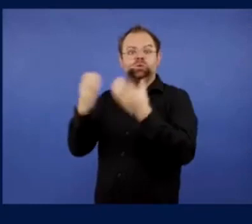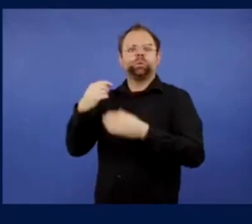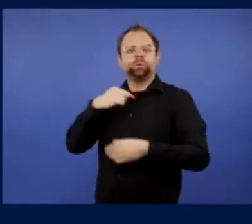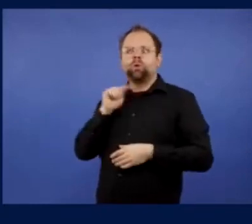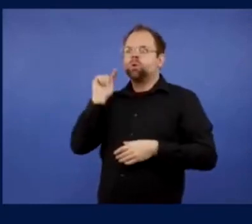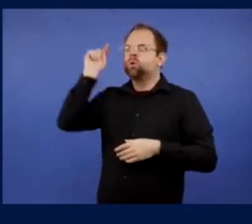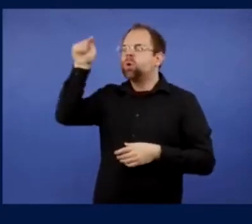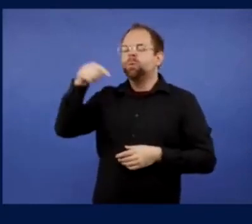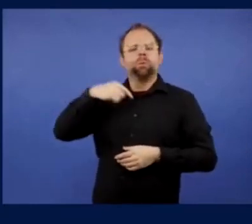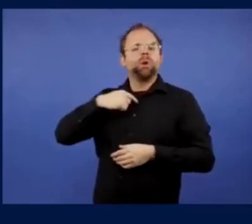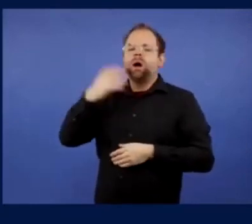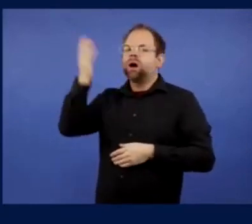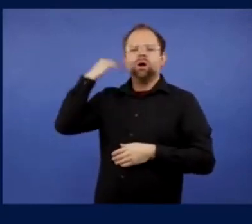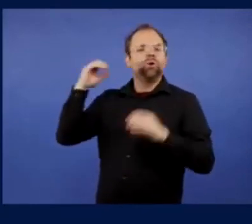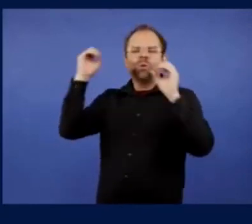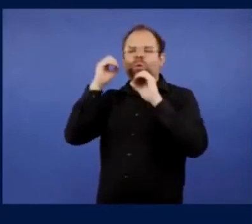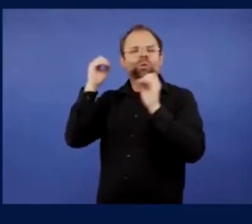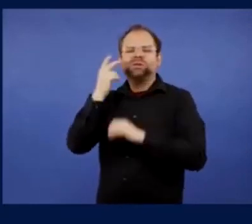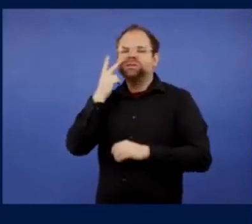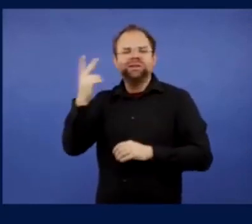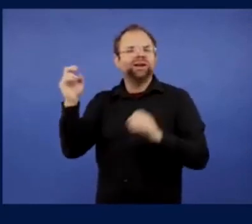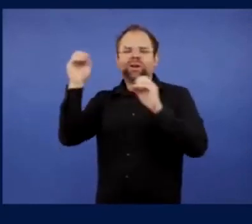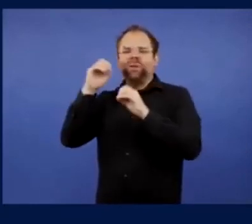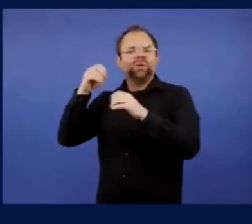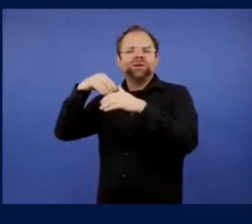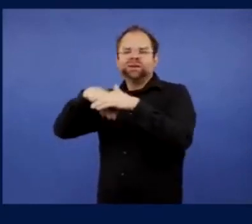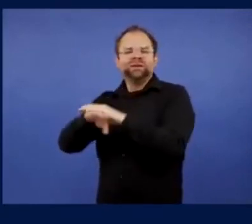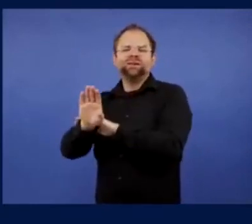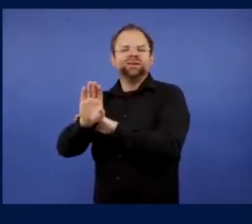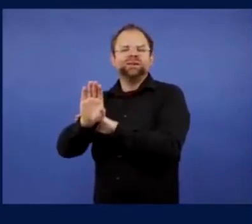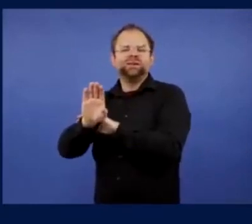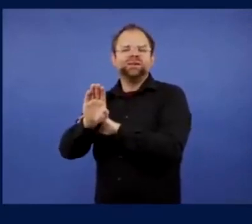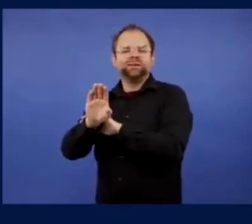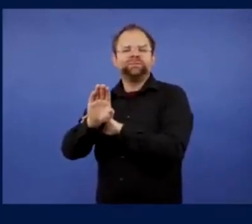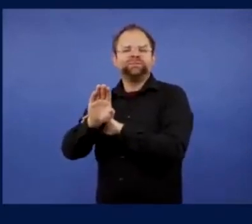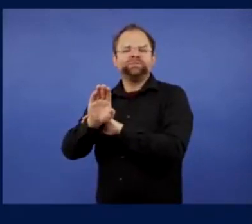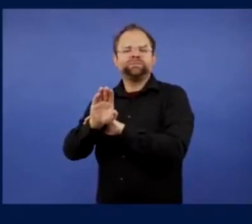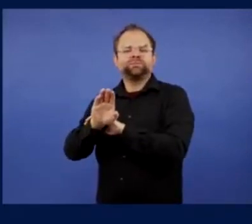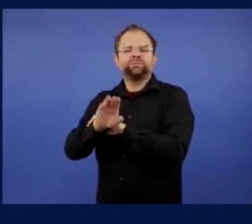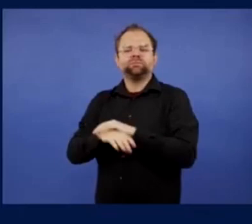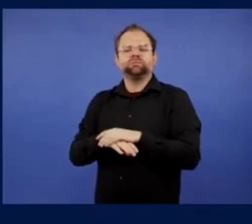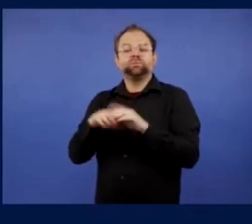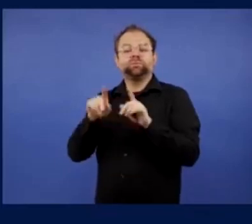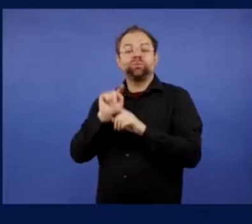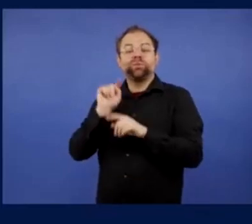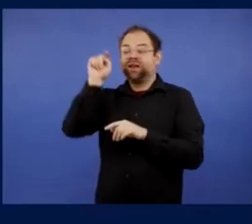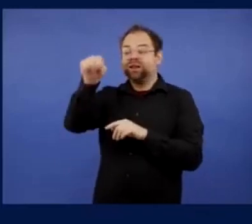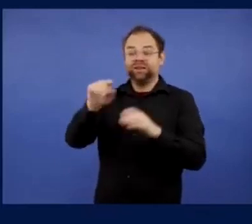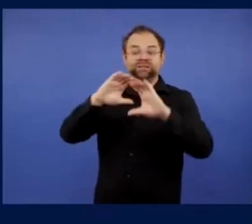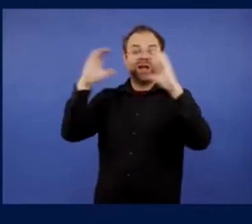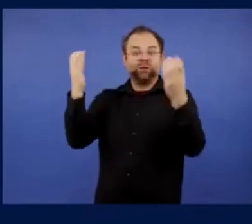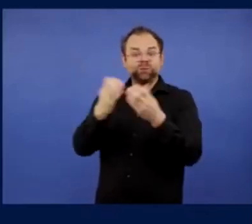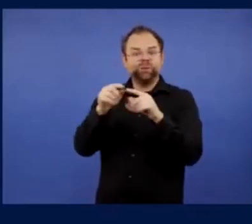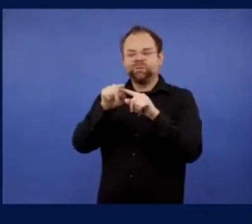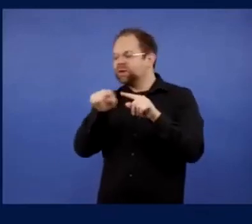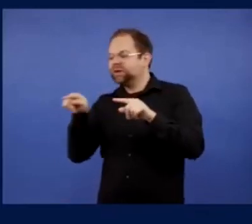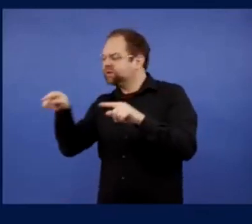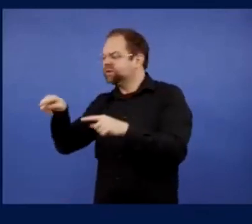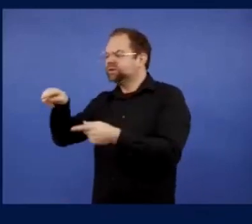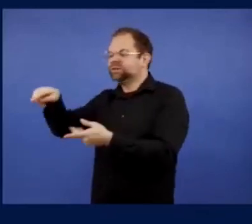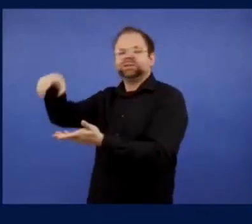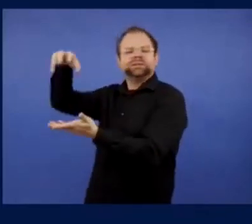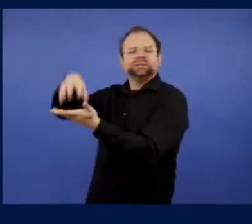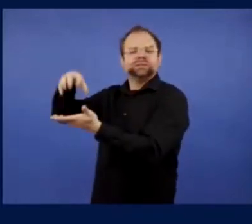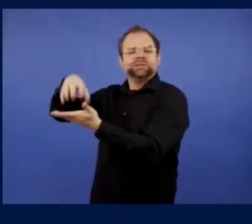well. And, you know, just getting, getting a feel for the place and the, the clubs that you're going to see in that. Thanks. Um,